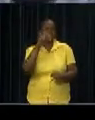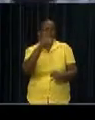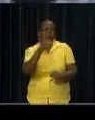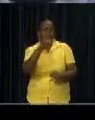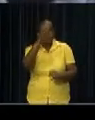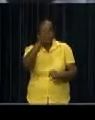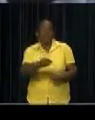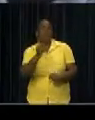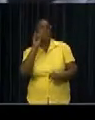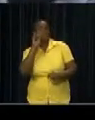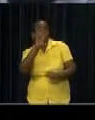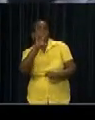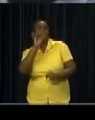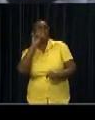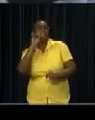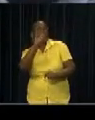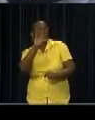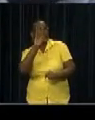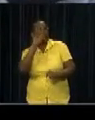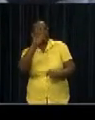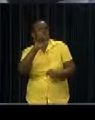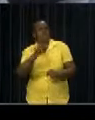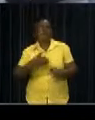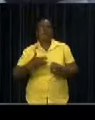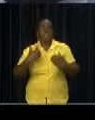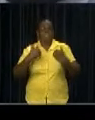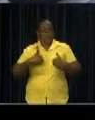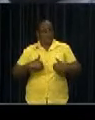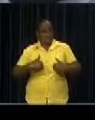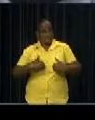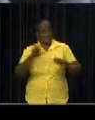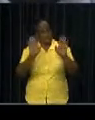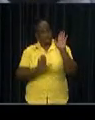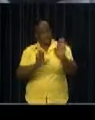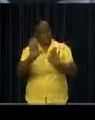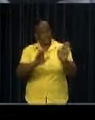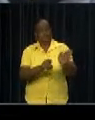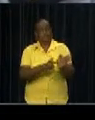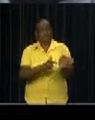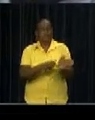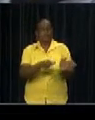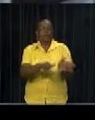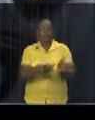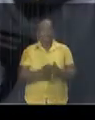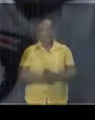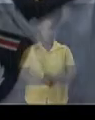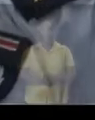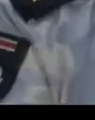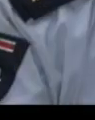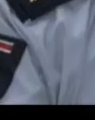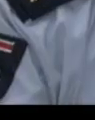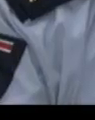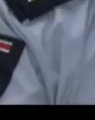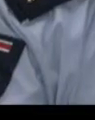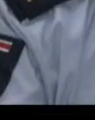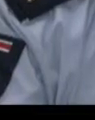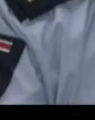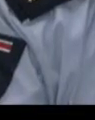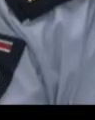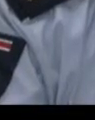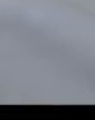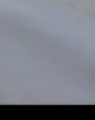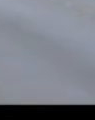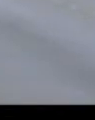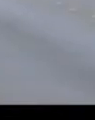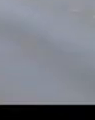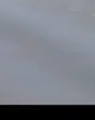will be trained. Officer Bronings indicates that there is also the possibility to determine the data via internet. In this way,